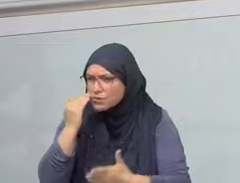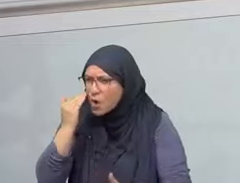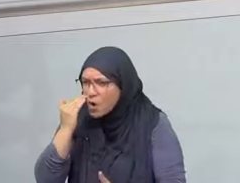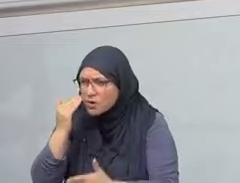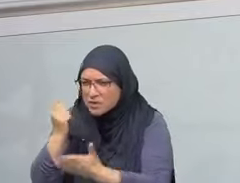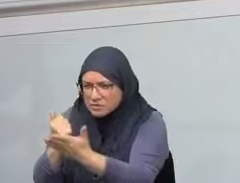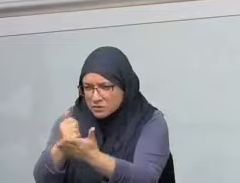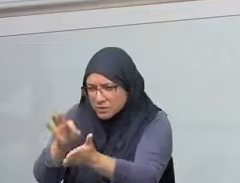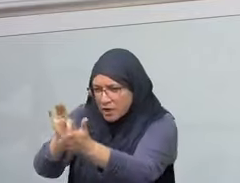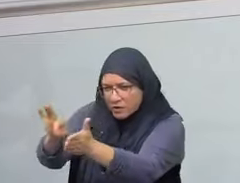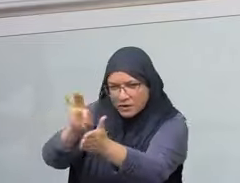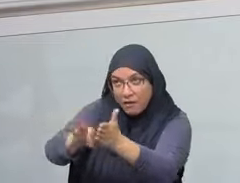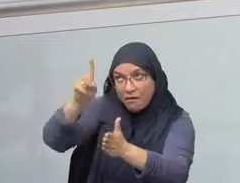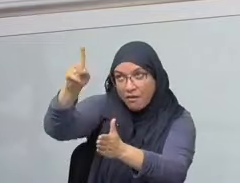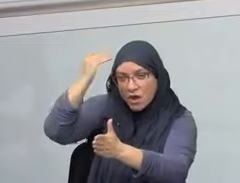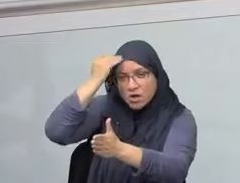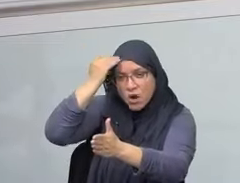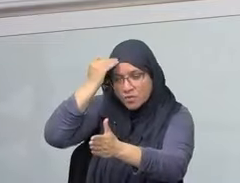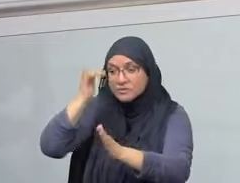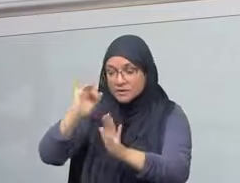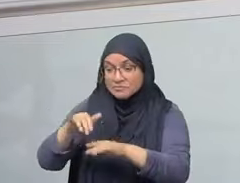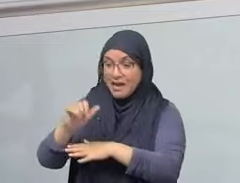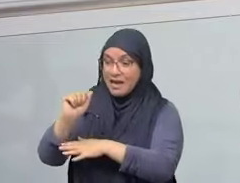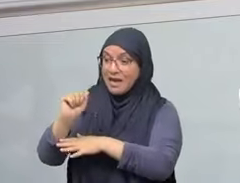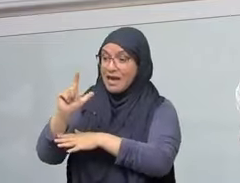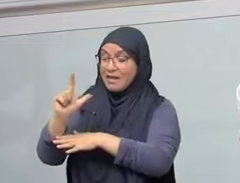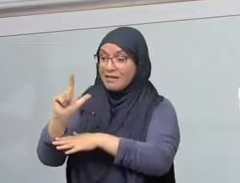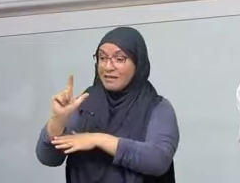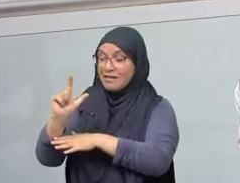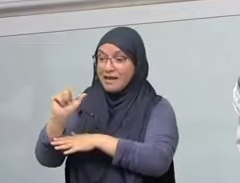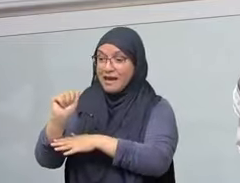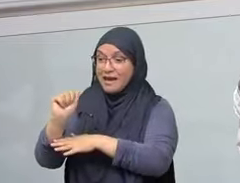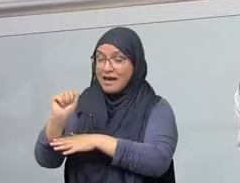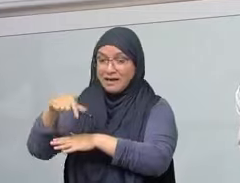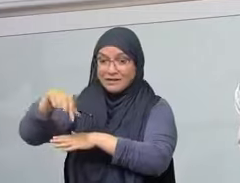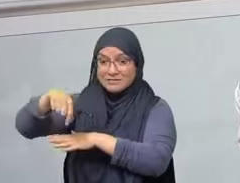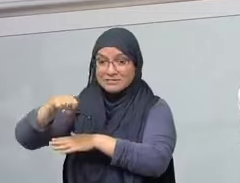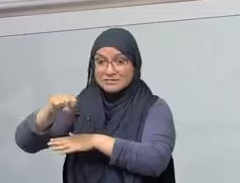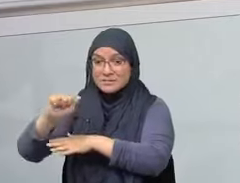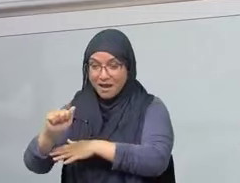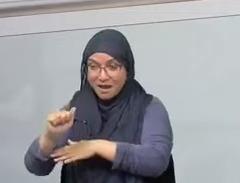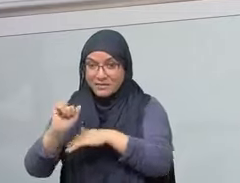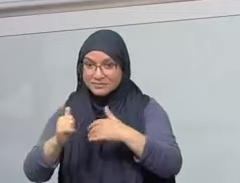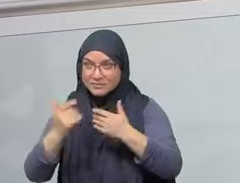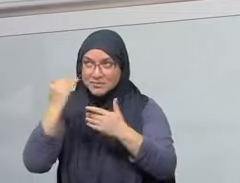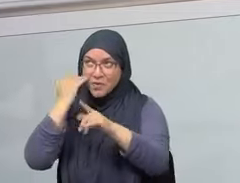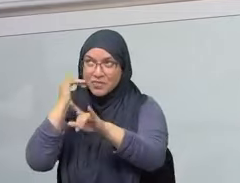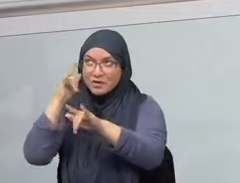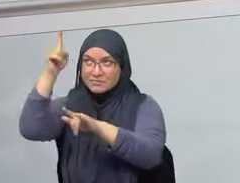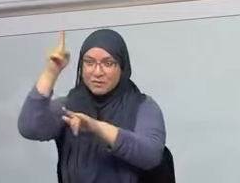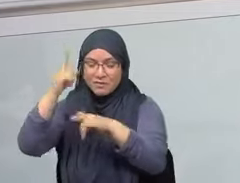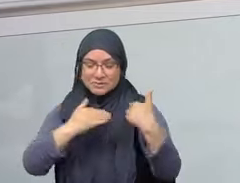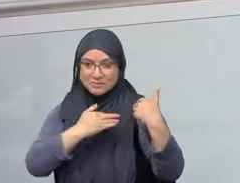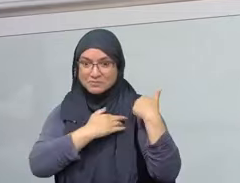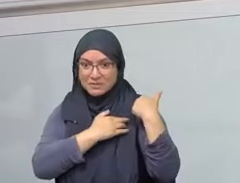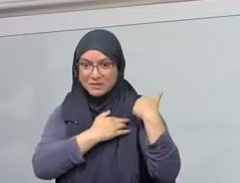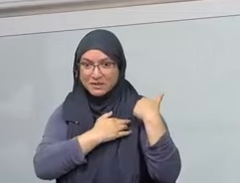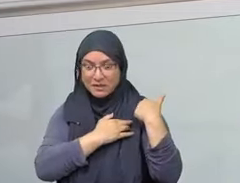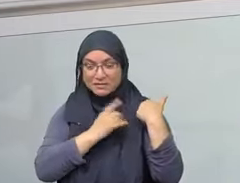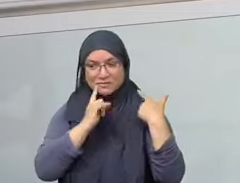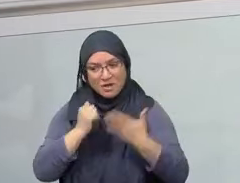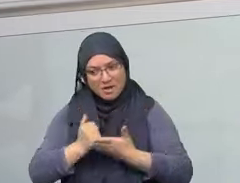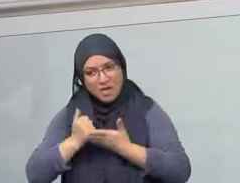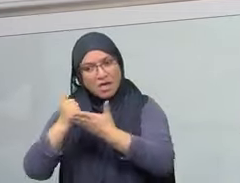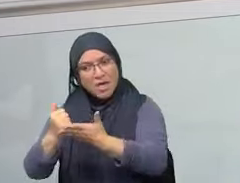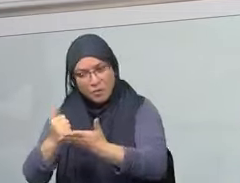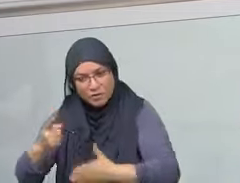make us amongst those that connect to his masajid. His houses and that which he made sacred. And may Allah join us with our brothers and sisters and with the prophets.